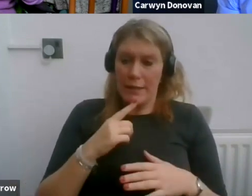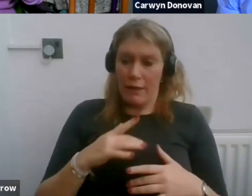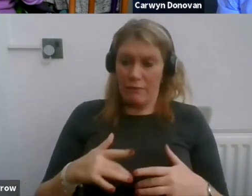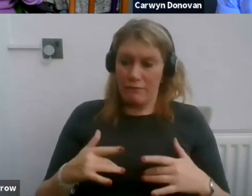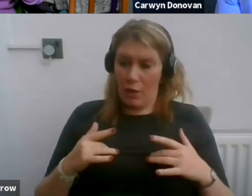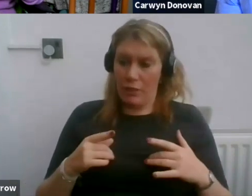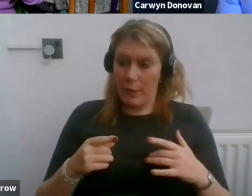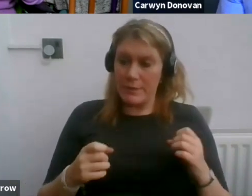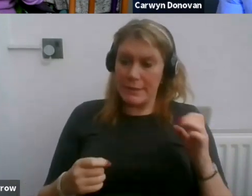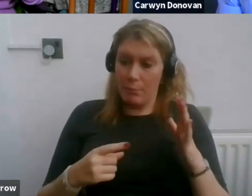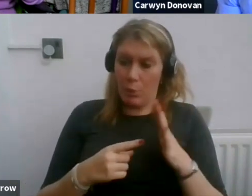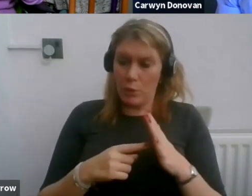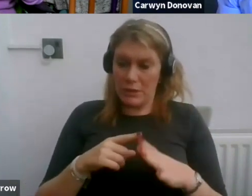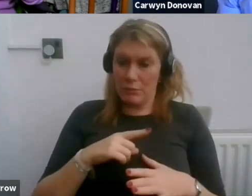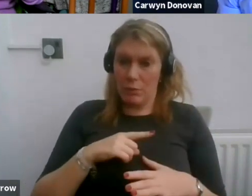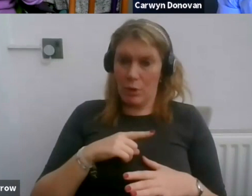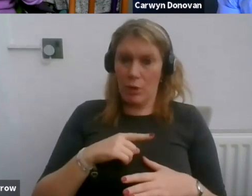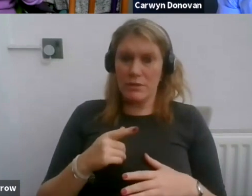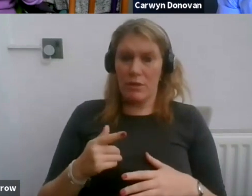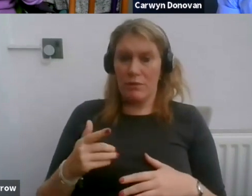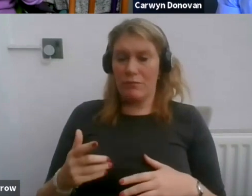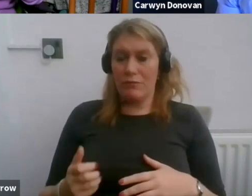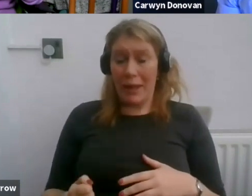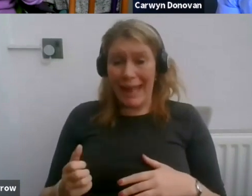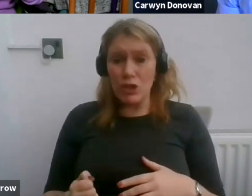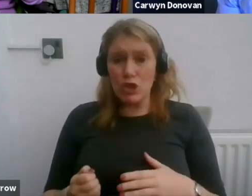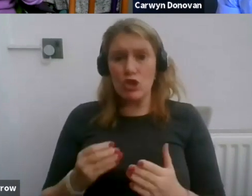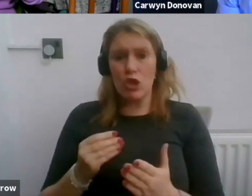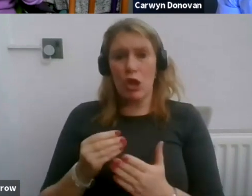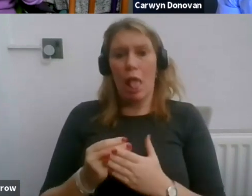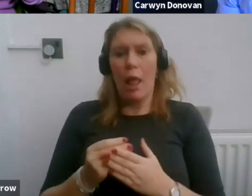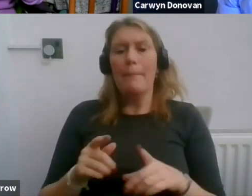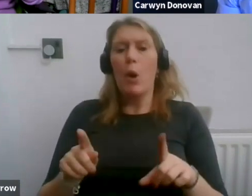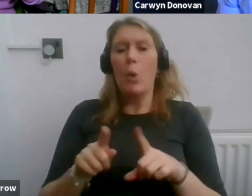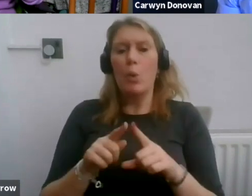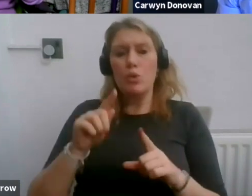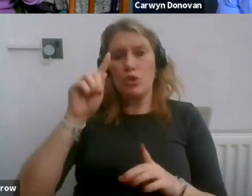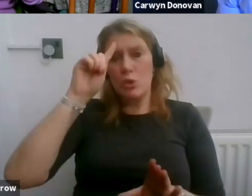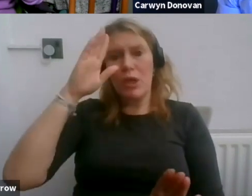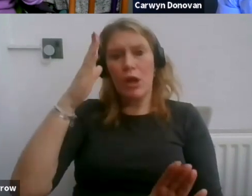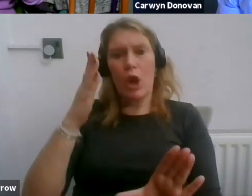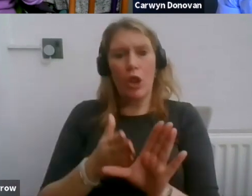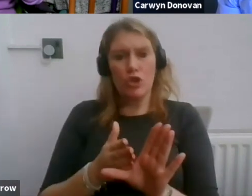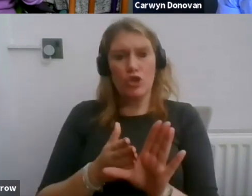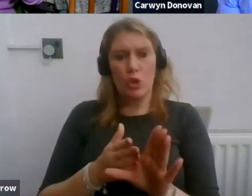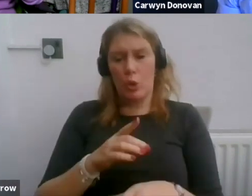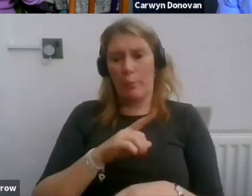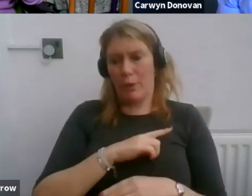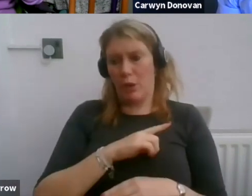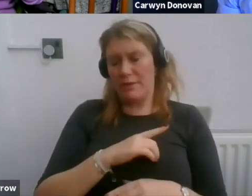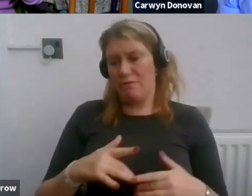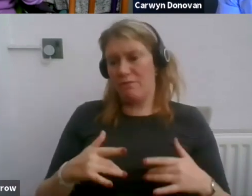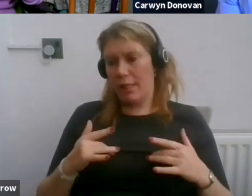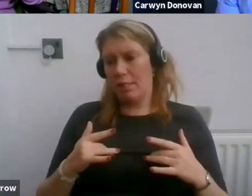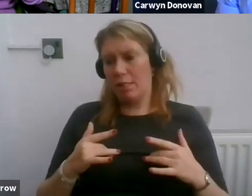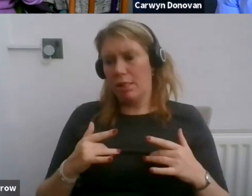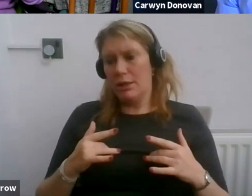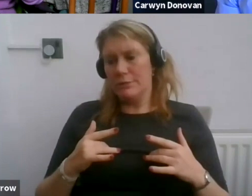point of view, but from a psychological point of view. It seeks to, you know, to